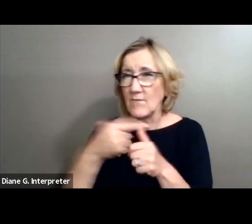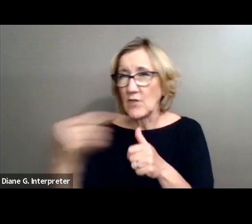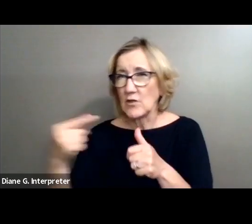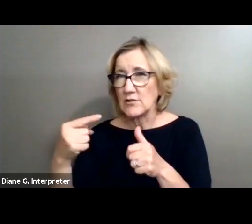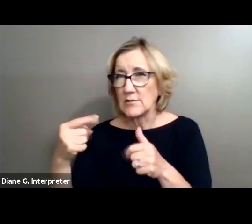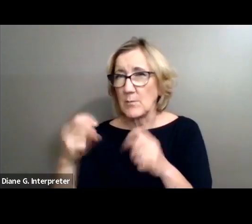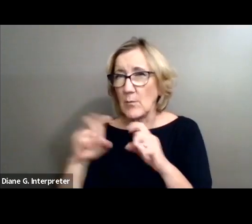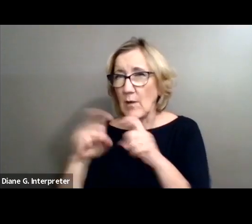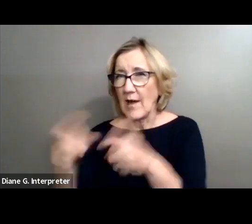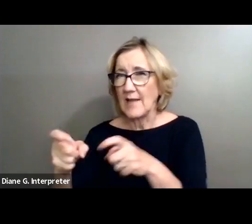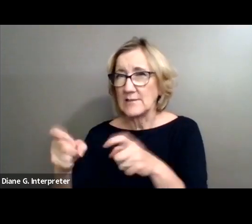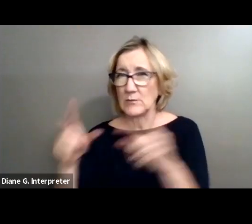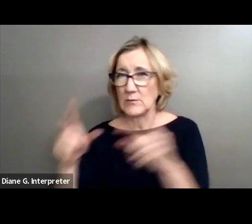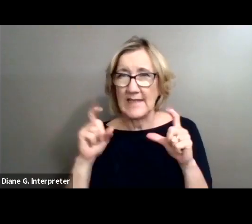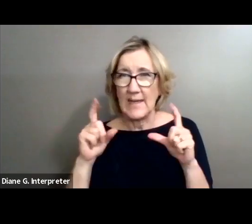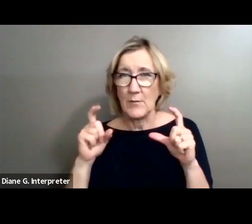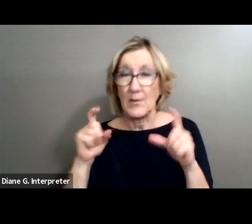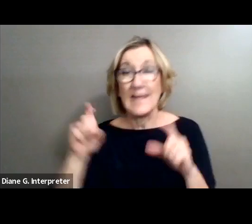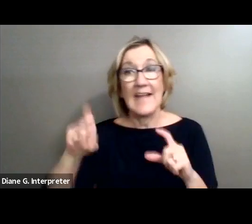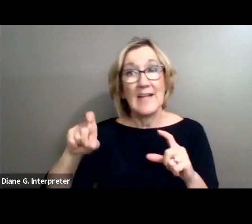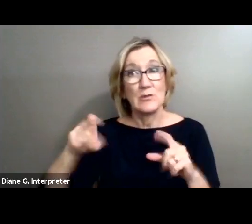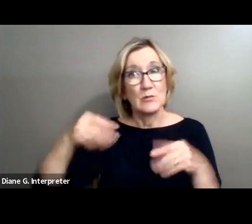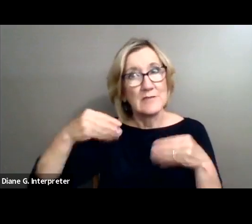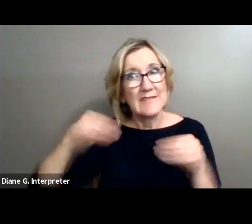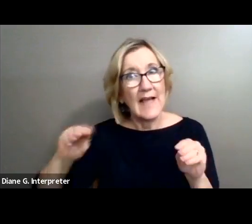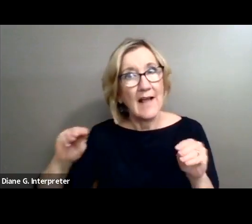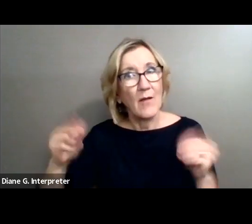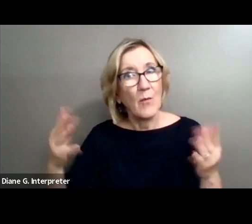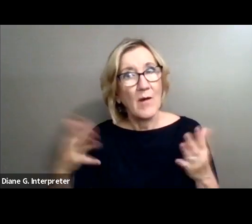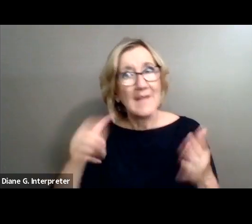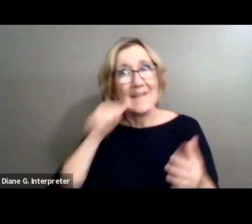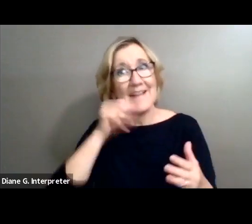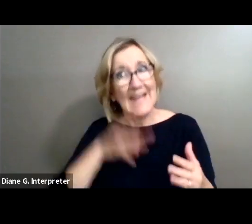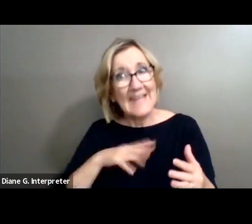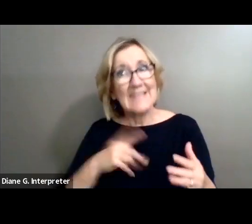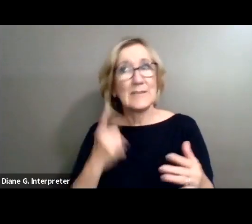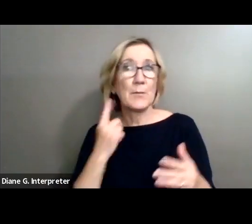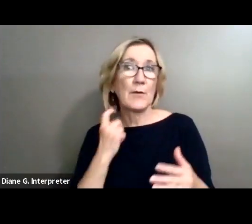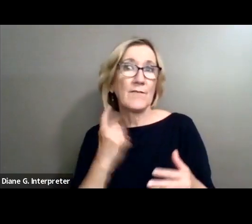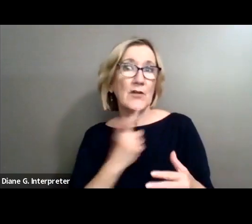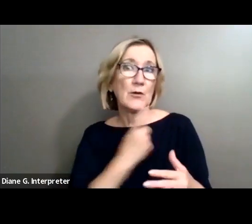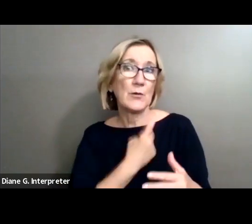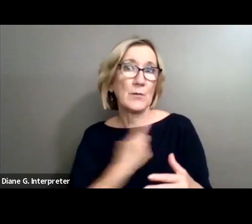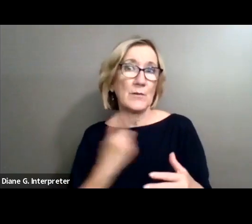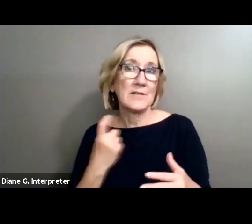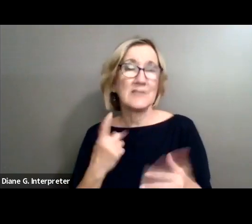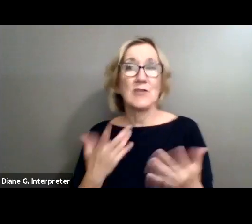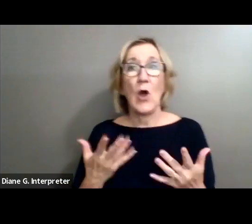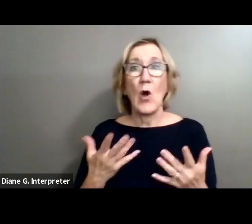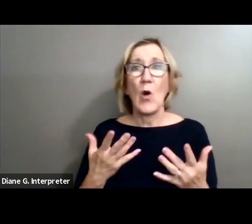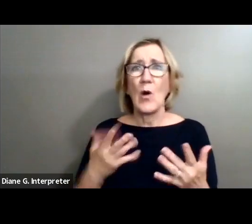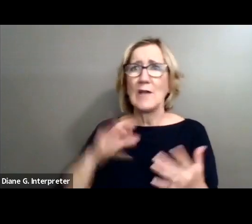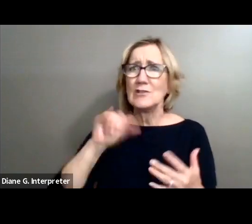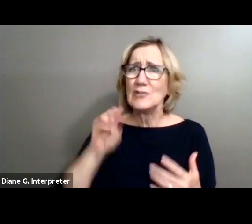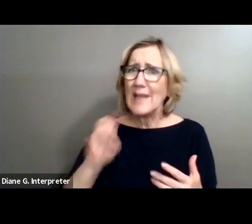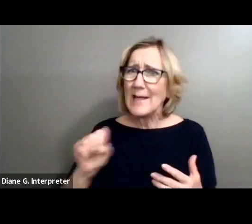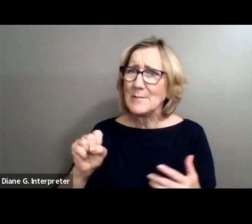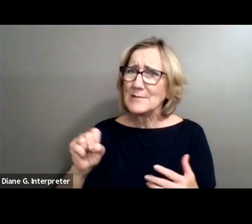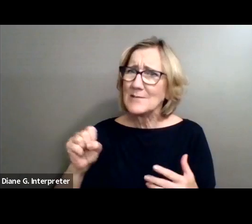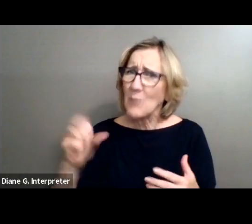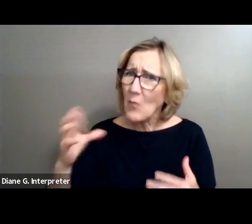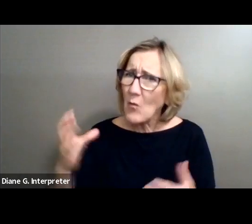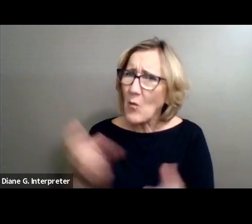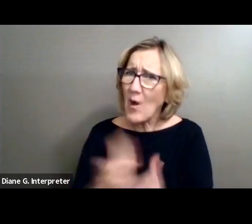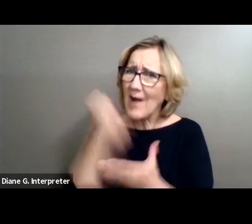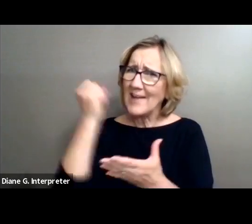most sachets of ladies' perfume. After months of selling sachets, James won. He won. But the